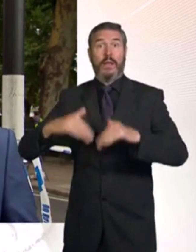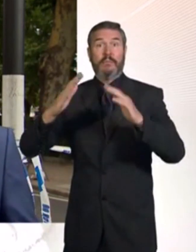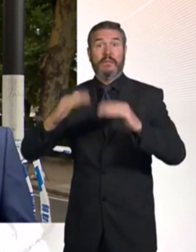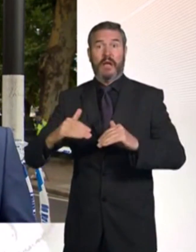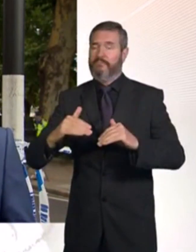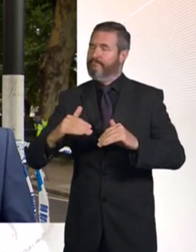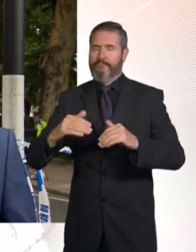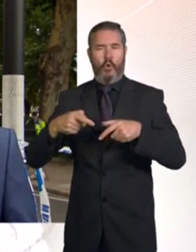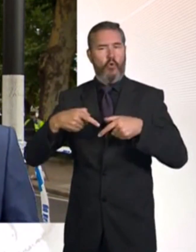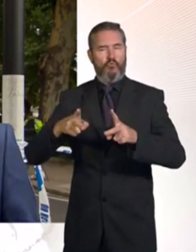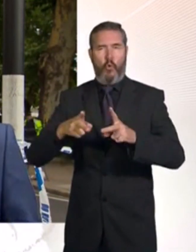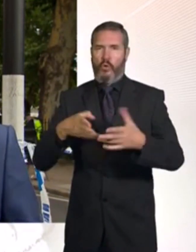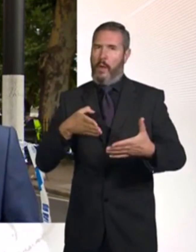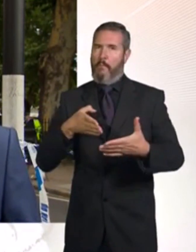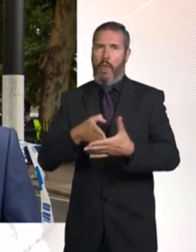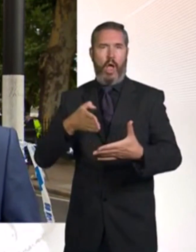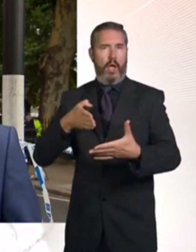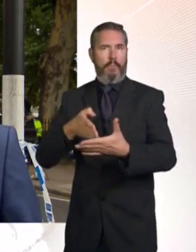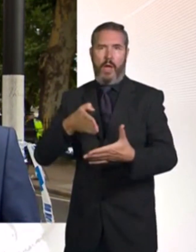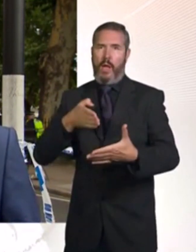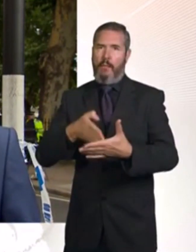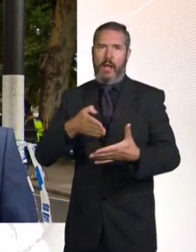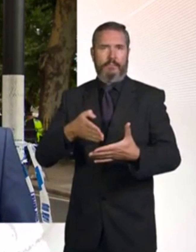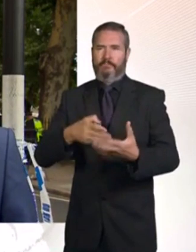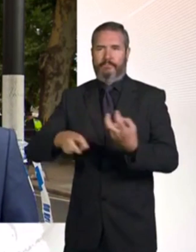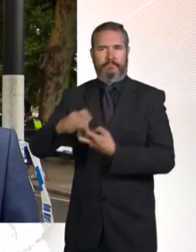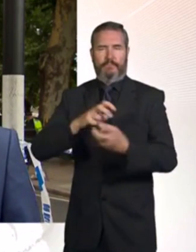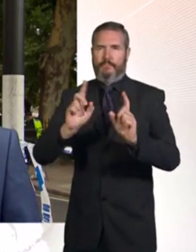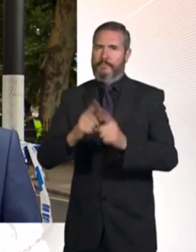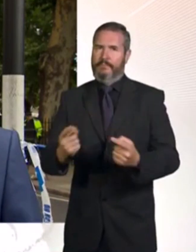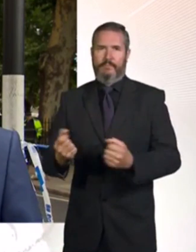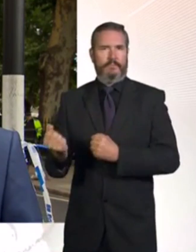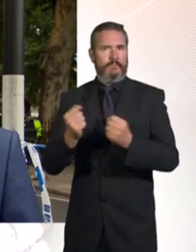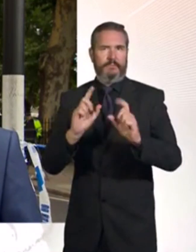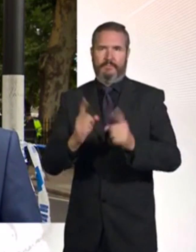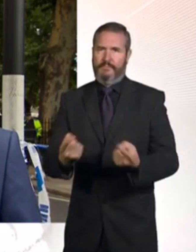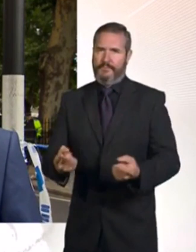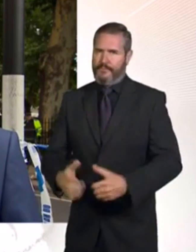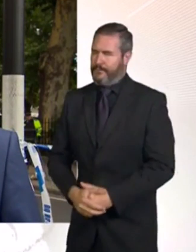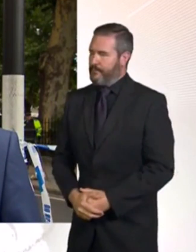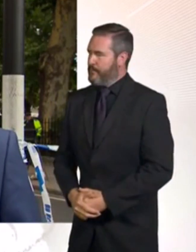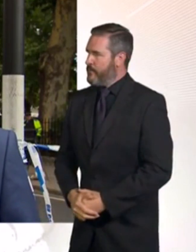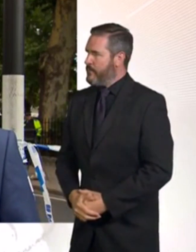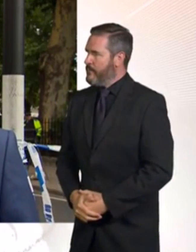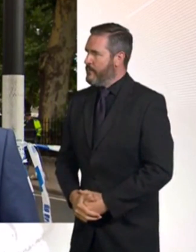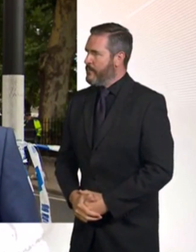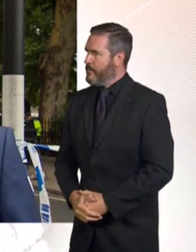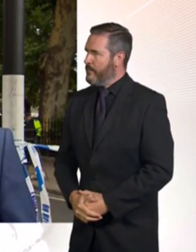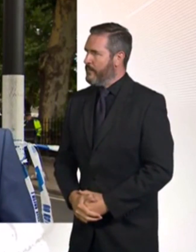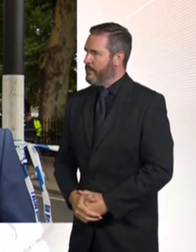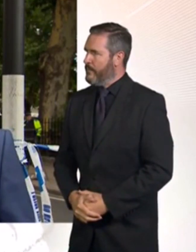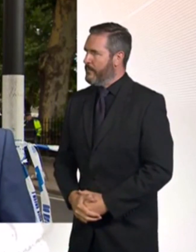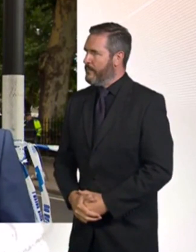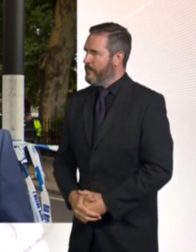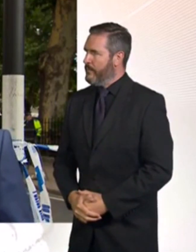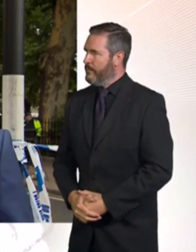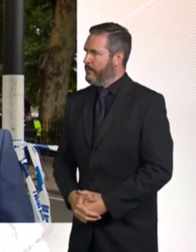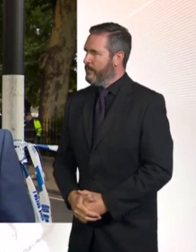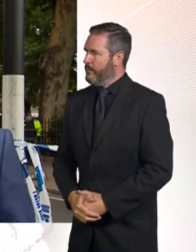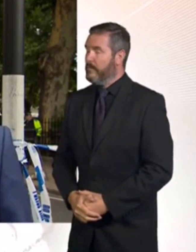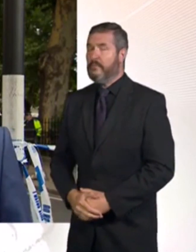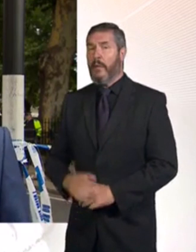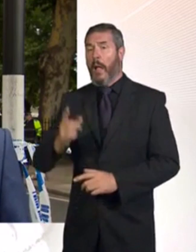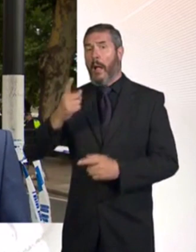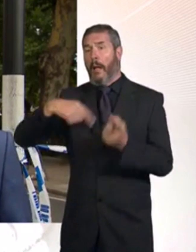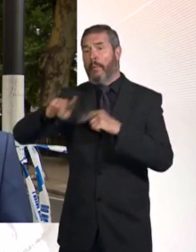roads around the Palace of Westminster and Parliament Square still sealed off to traffic and to pedestrians. Of the people who were